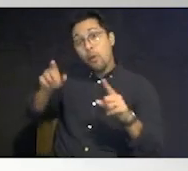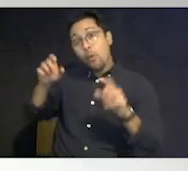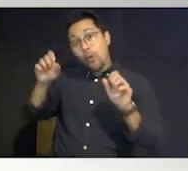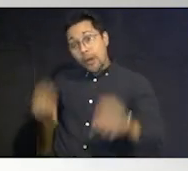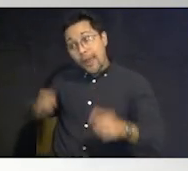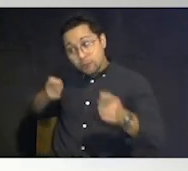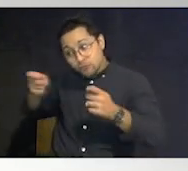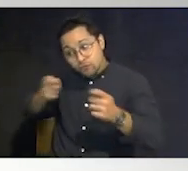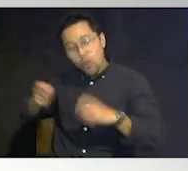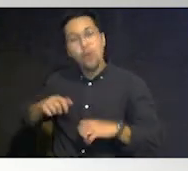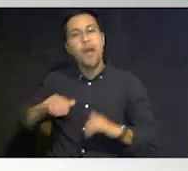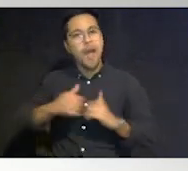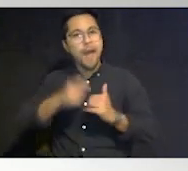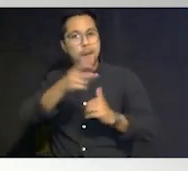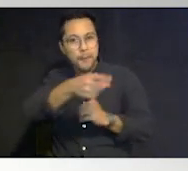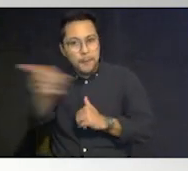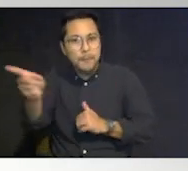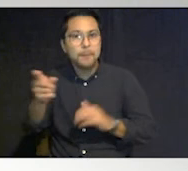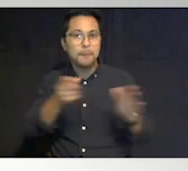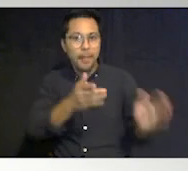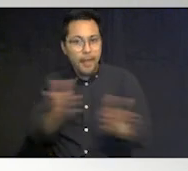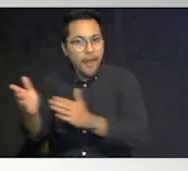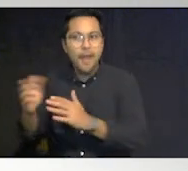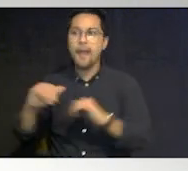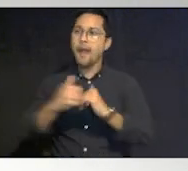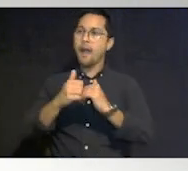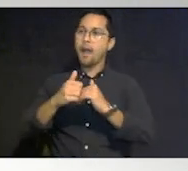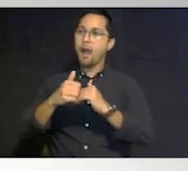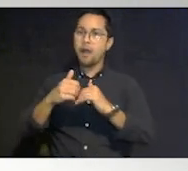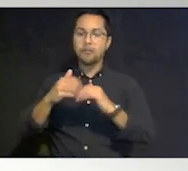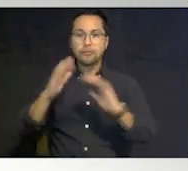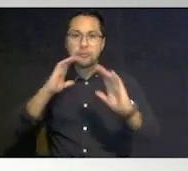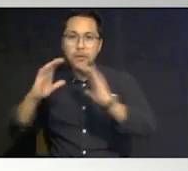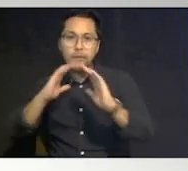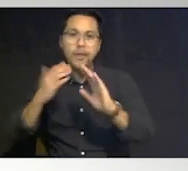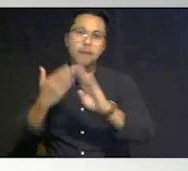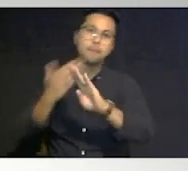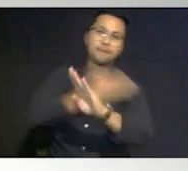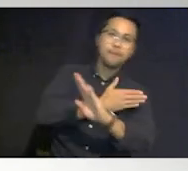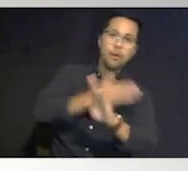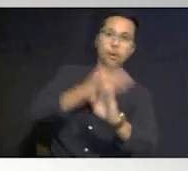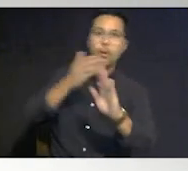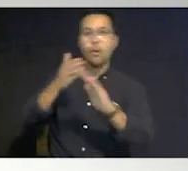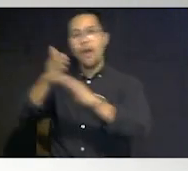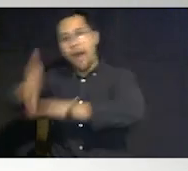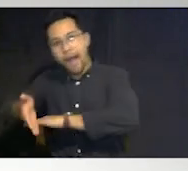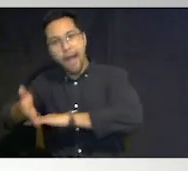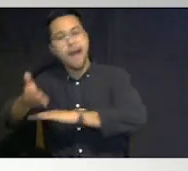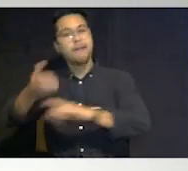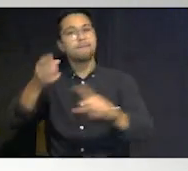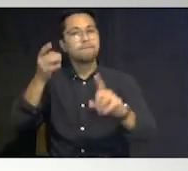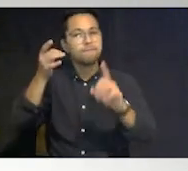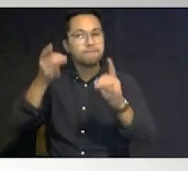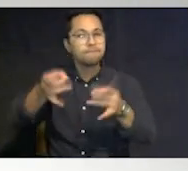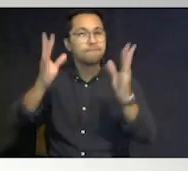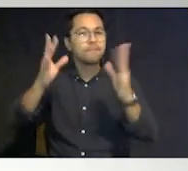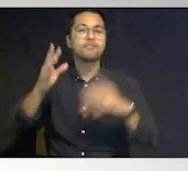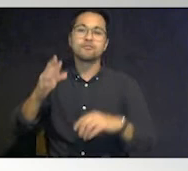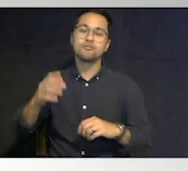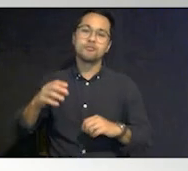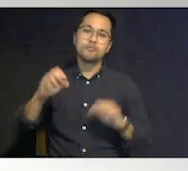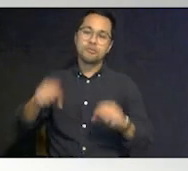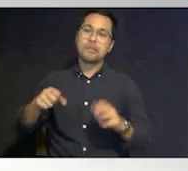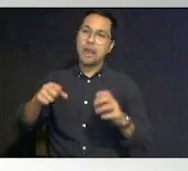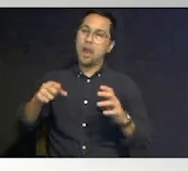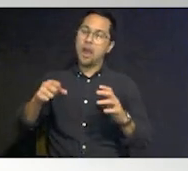plan and how we communicate before during and after an event so that we can mitigate the impact on on ourselves and those we care